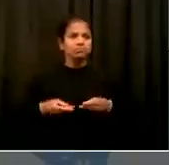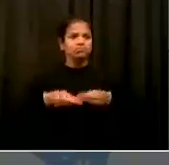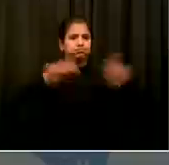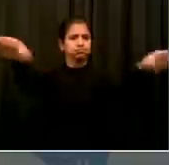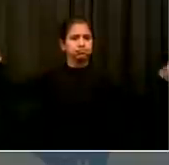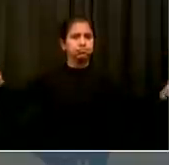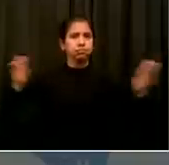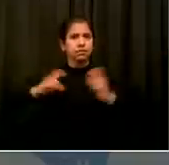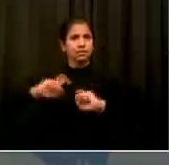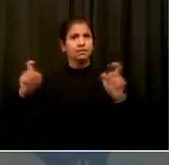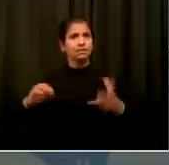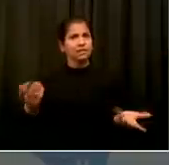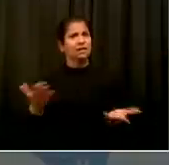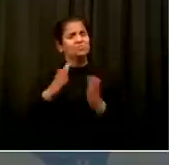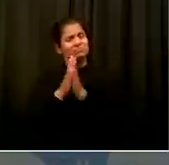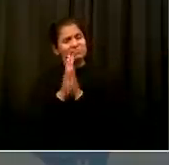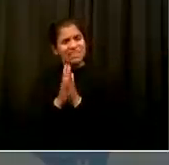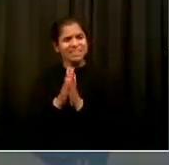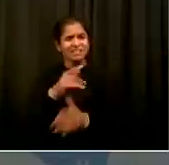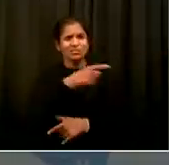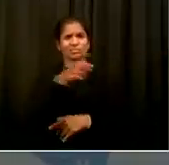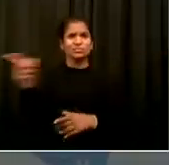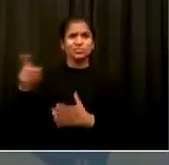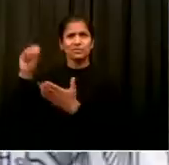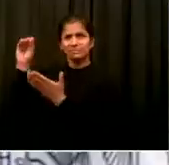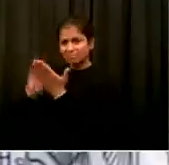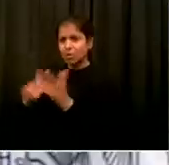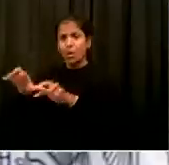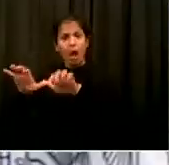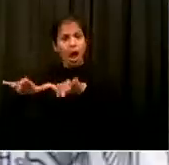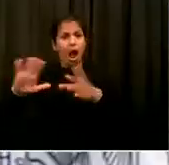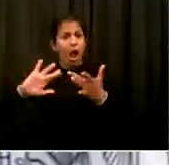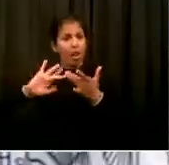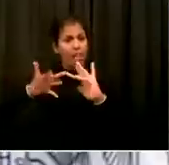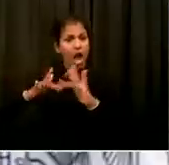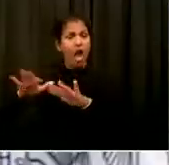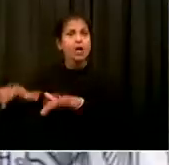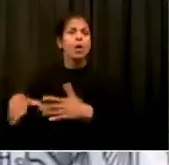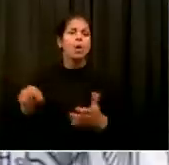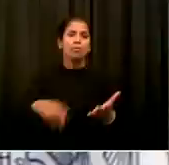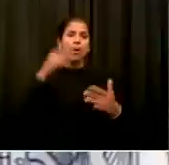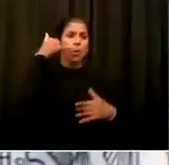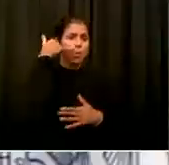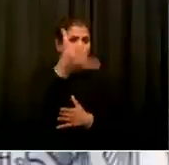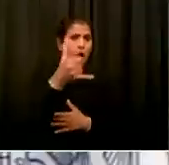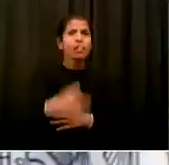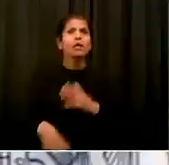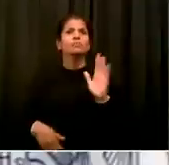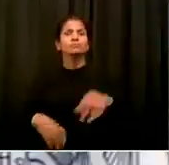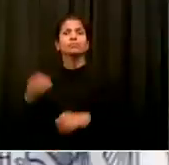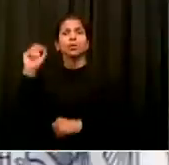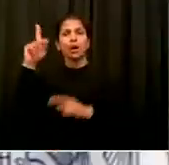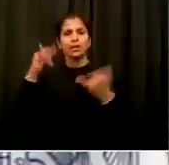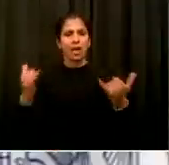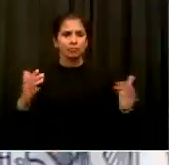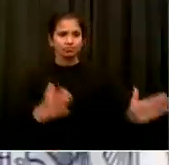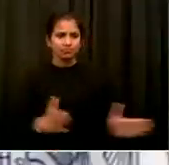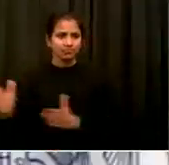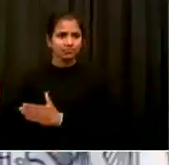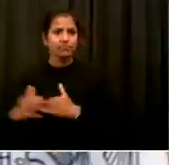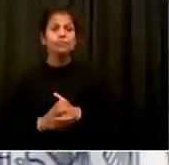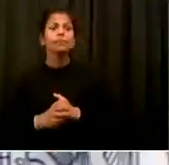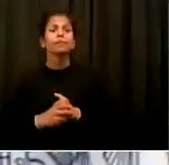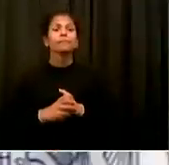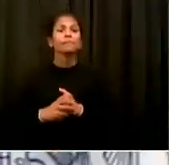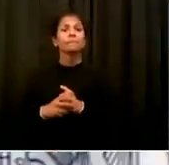that census form. Thank you very much. All right, now let's talk about the fight we are waging this week, this